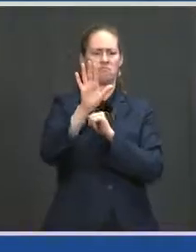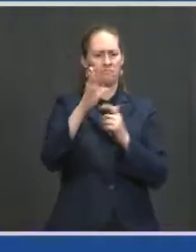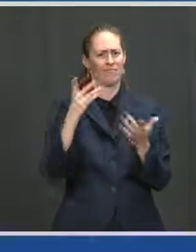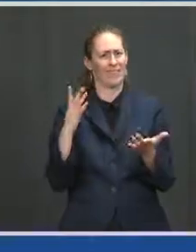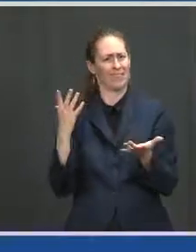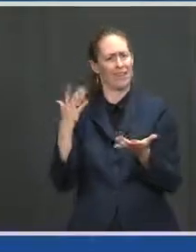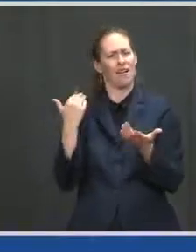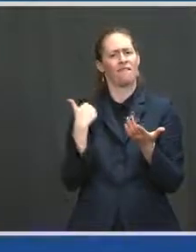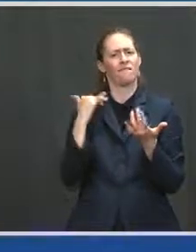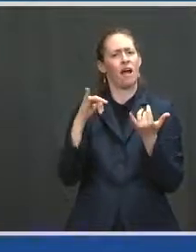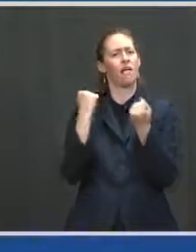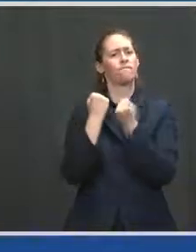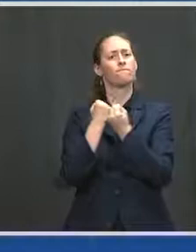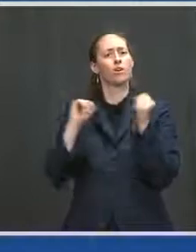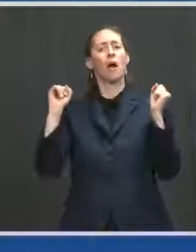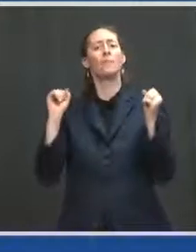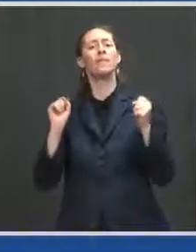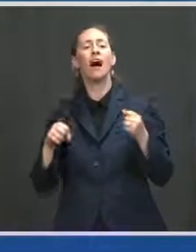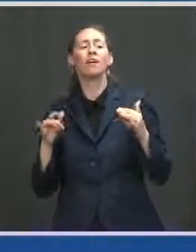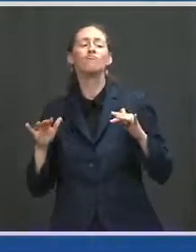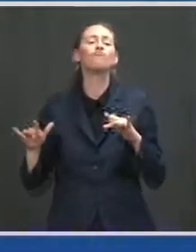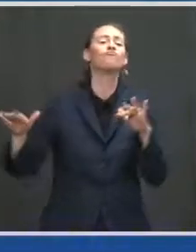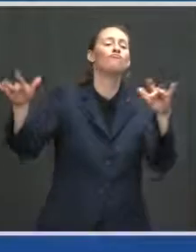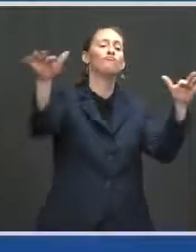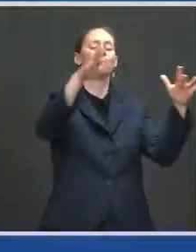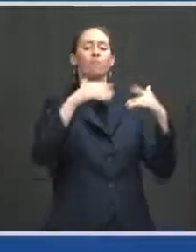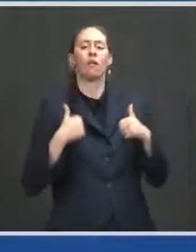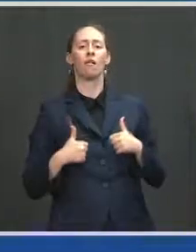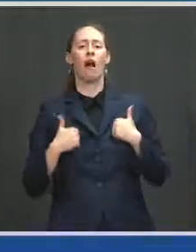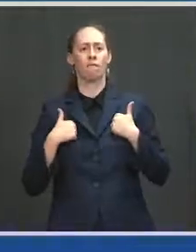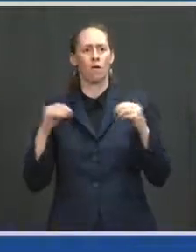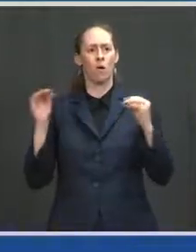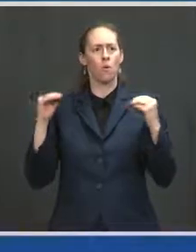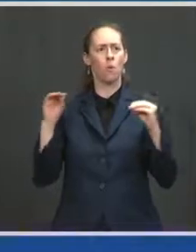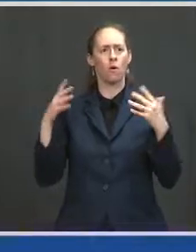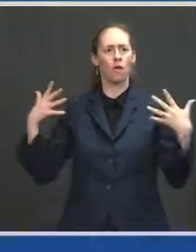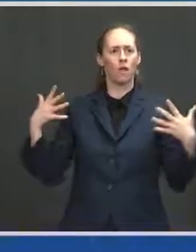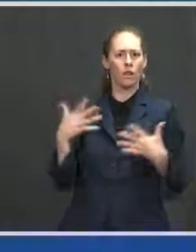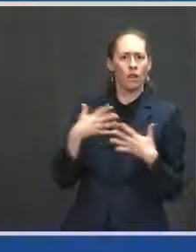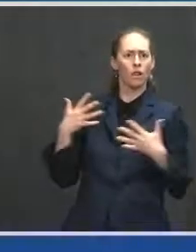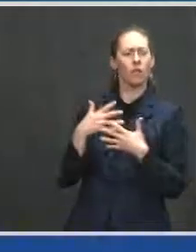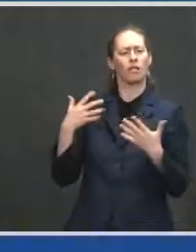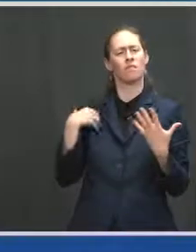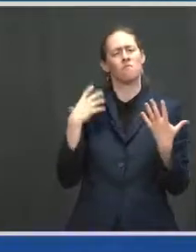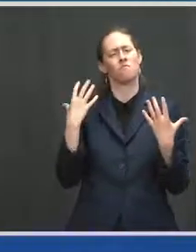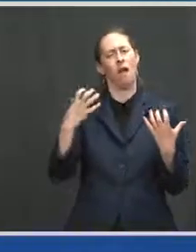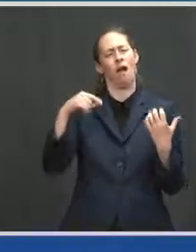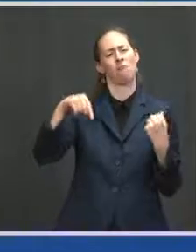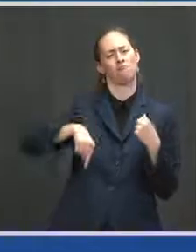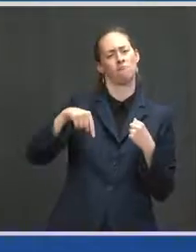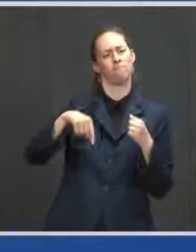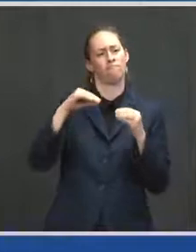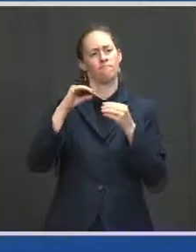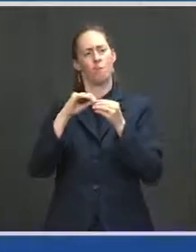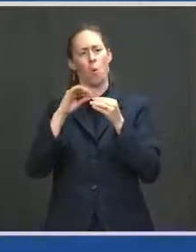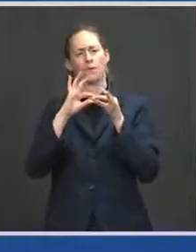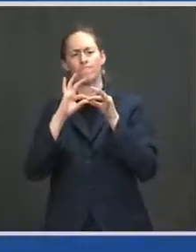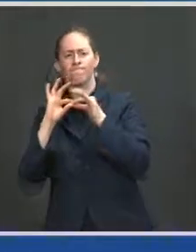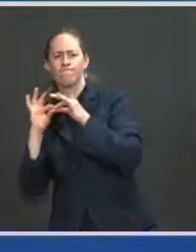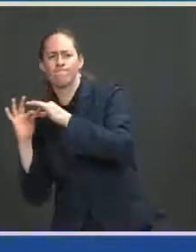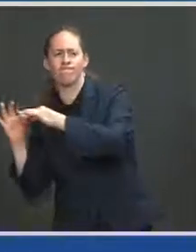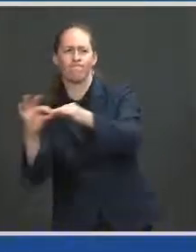We need to be one America, united, free from fear this fall. Now,